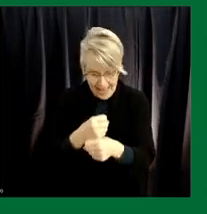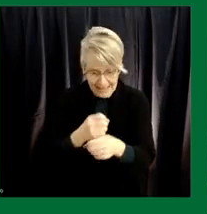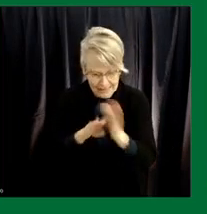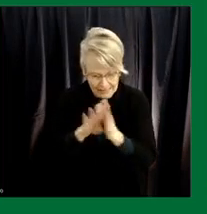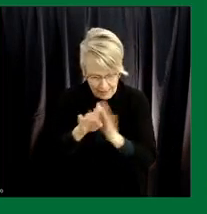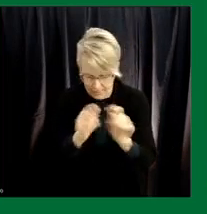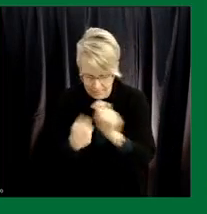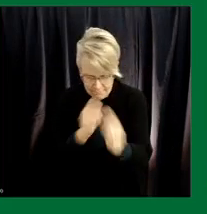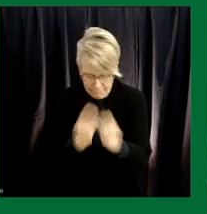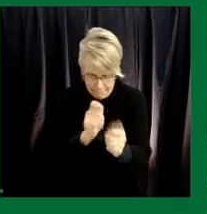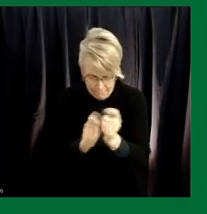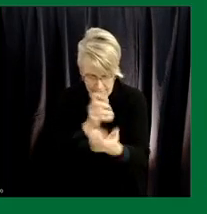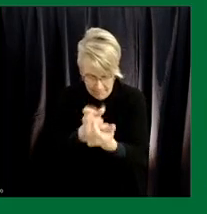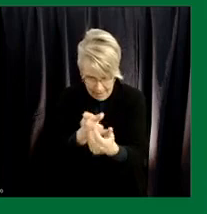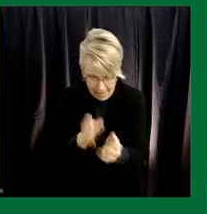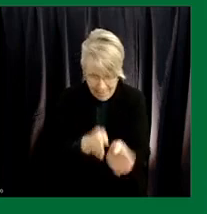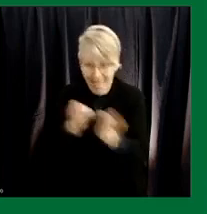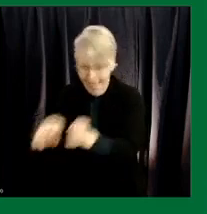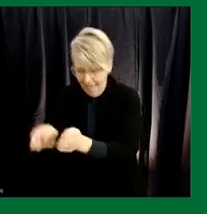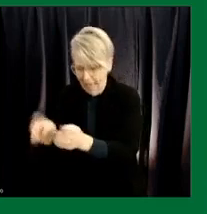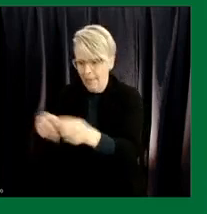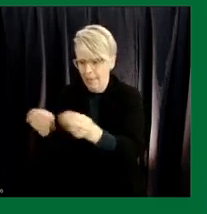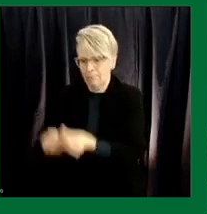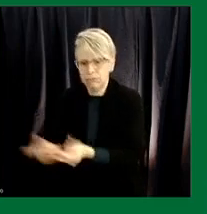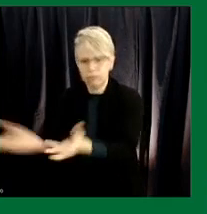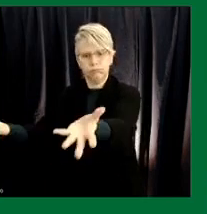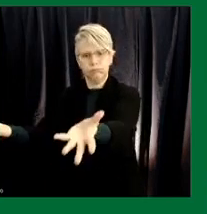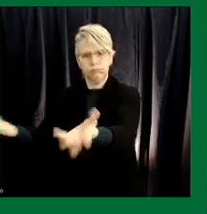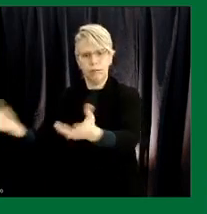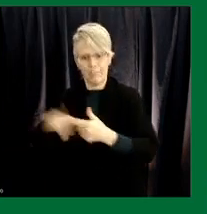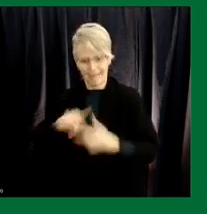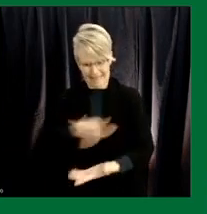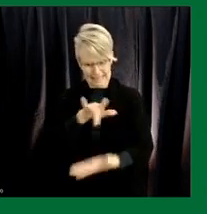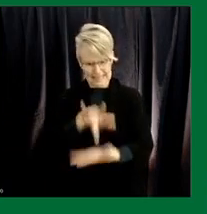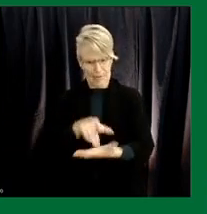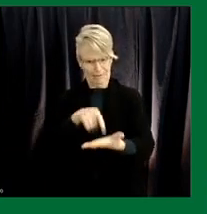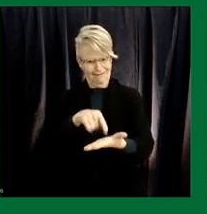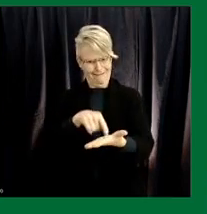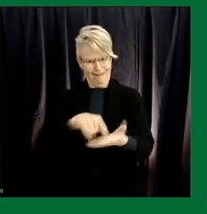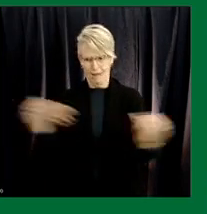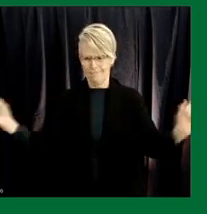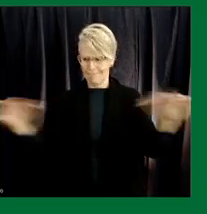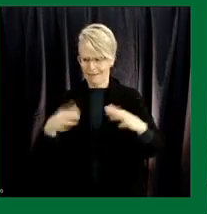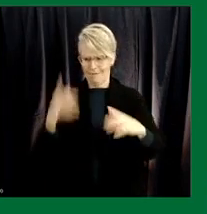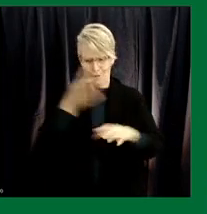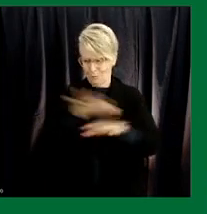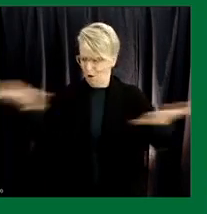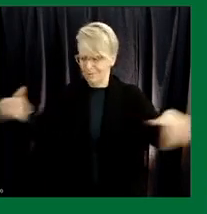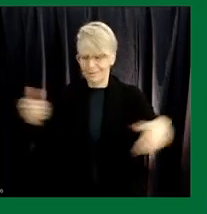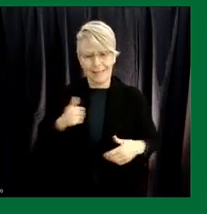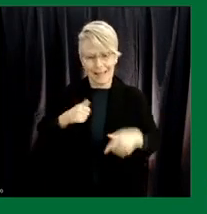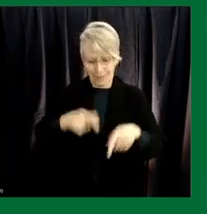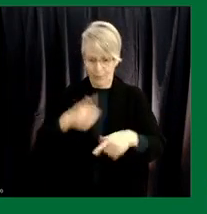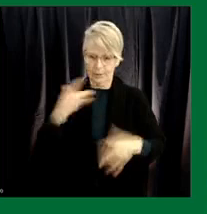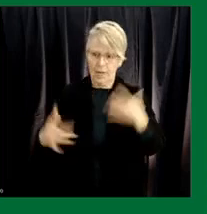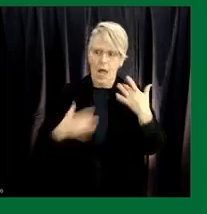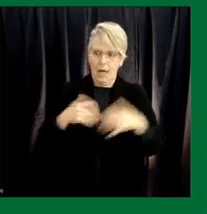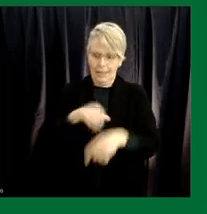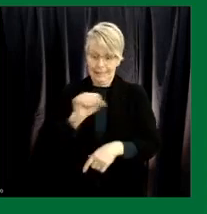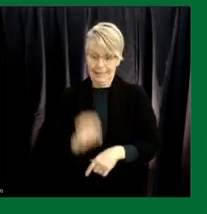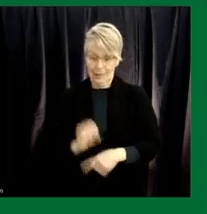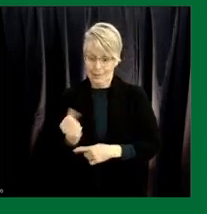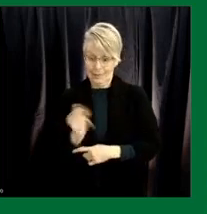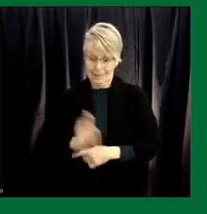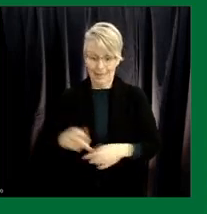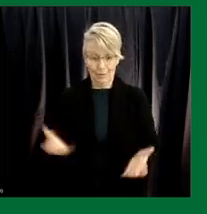that center of pandemic research right here in canada and for us we're very excited to have that located right in saskatoon saskatchewan and